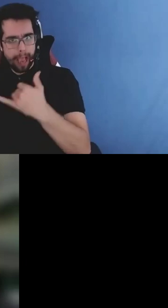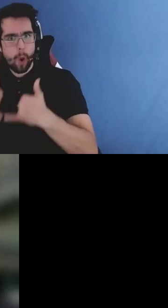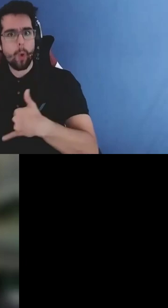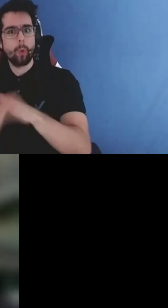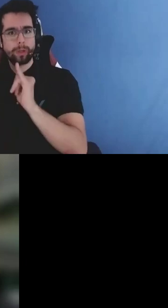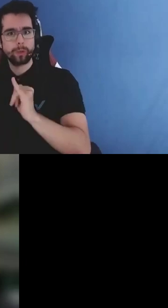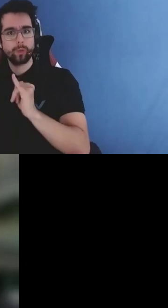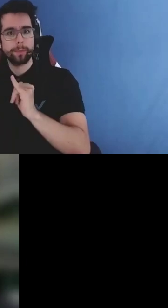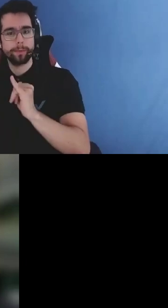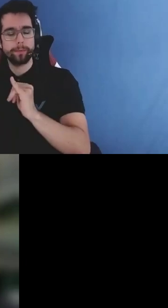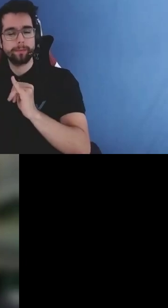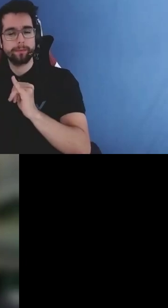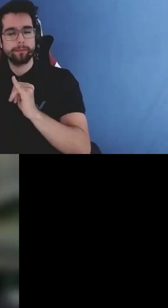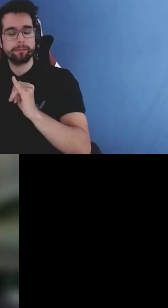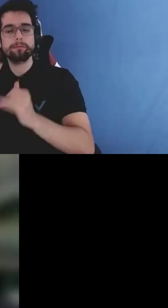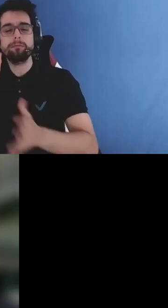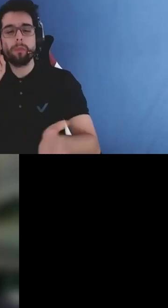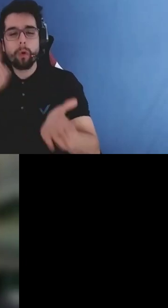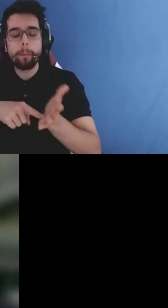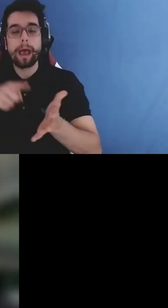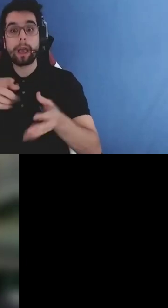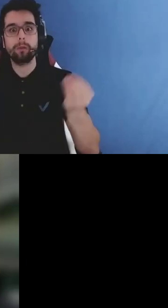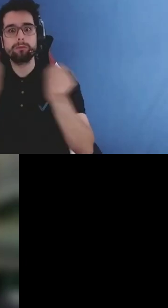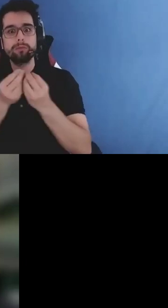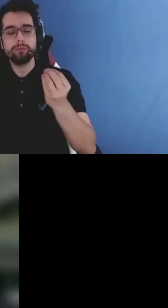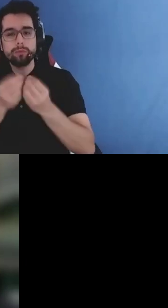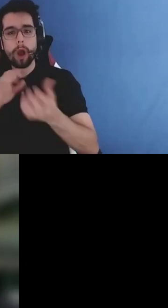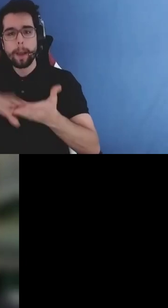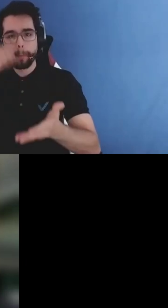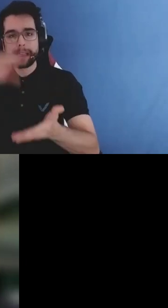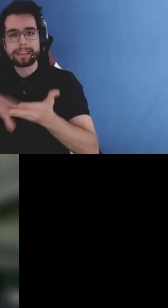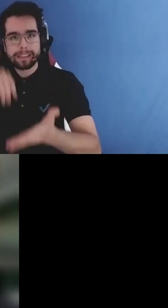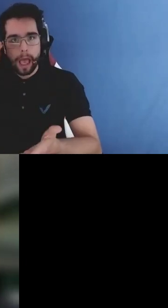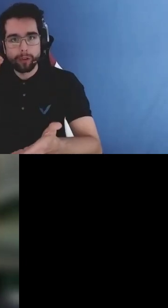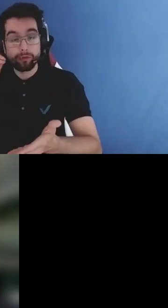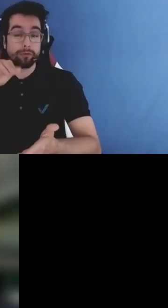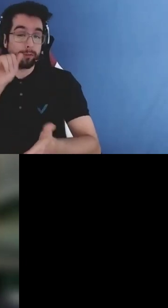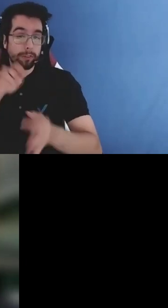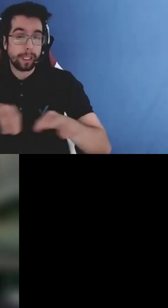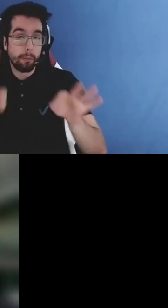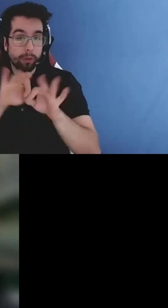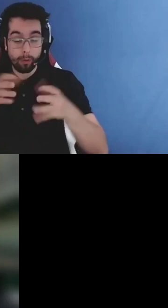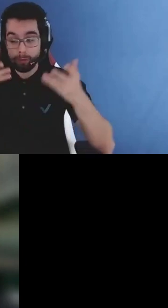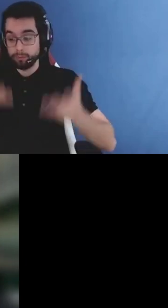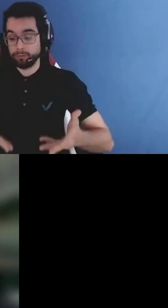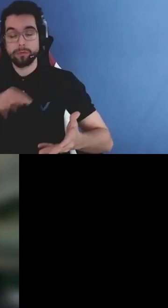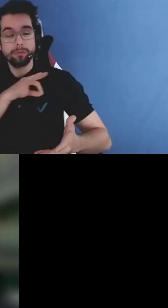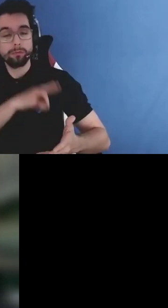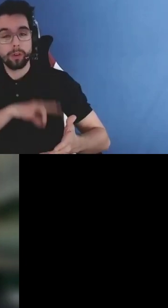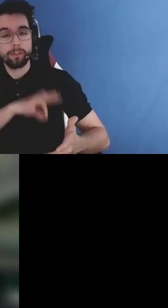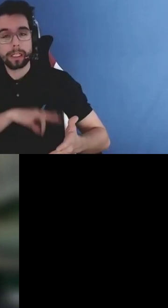have with you now for the next short while is to offer a workshop to deepen our